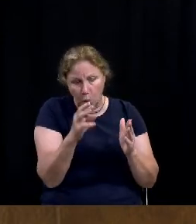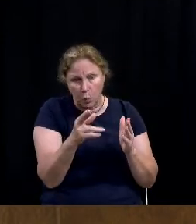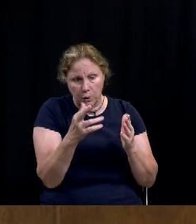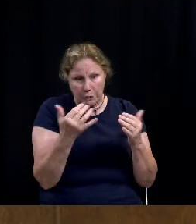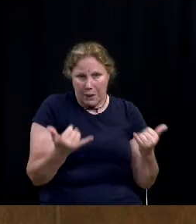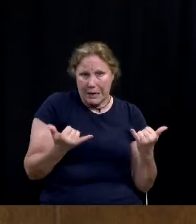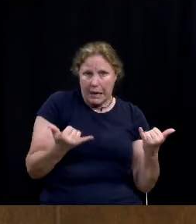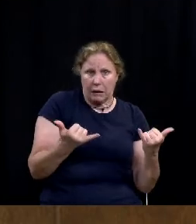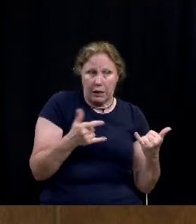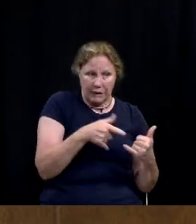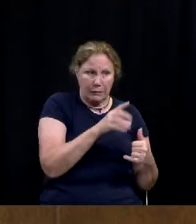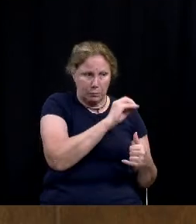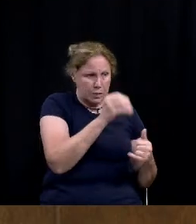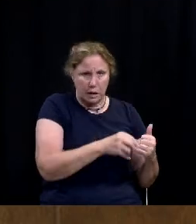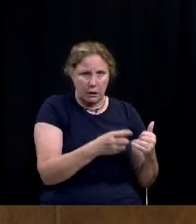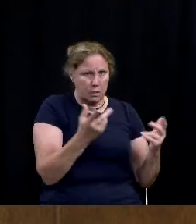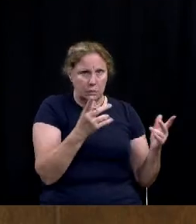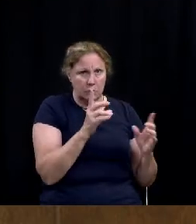this rate